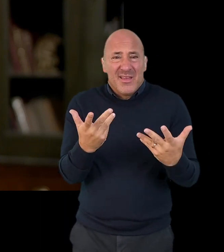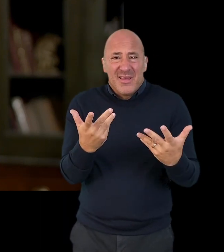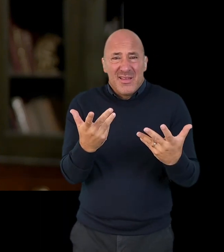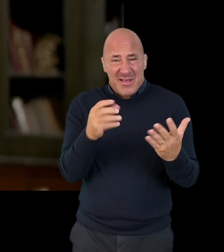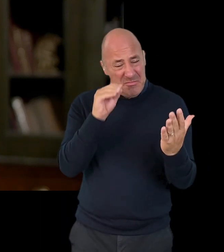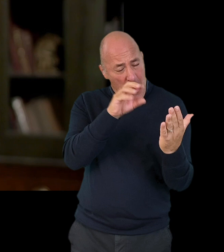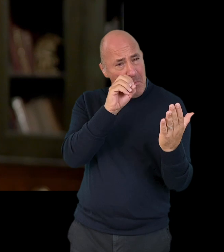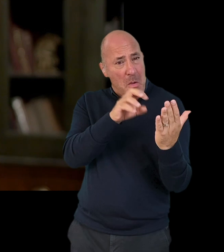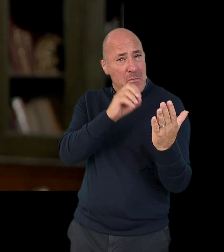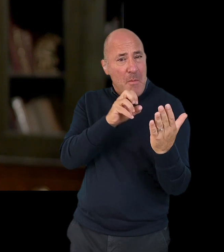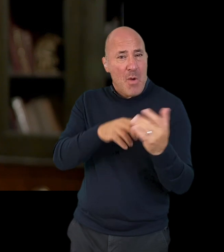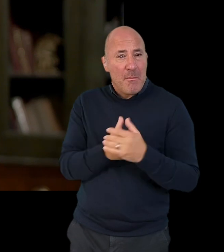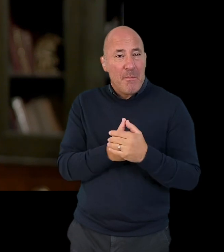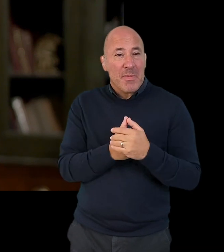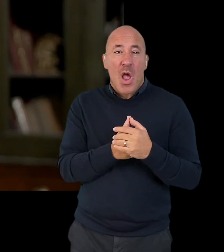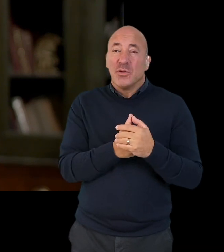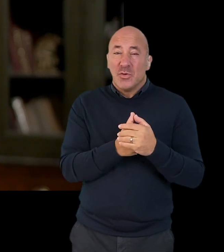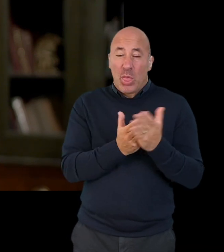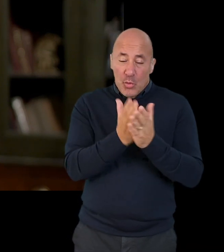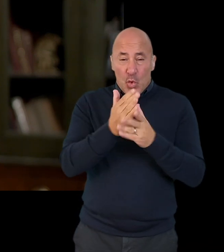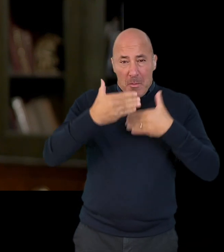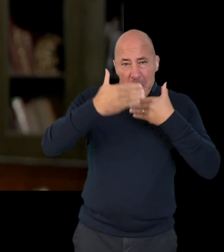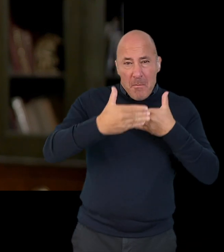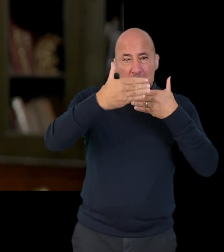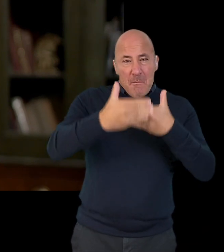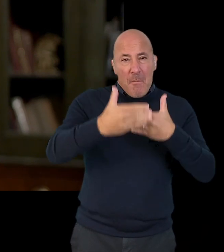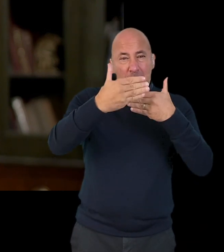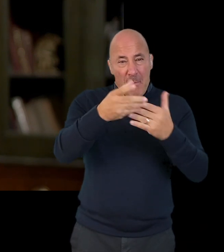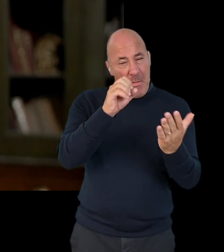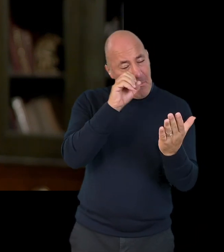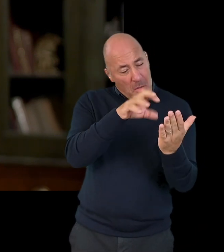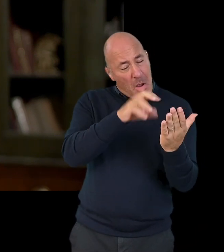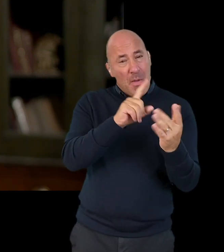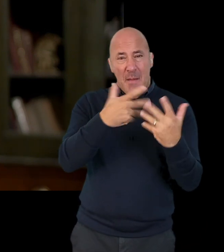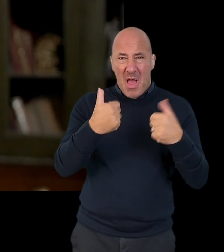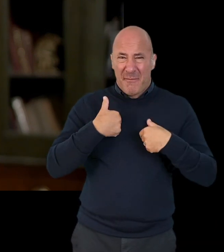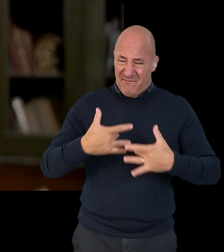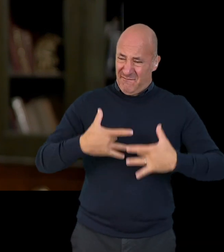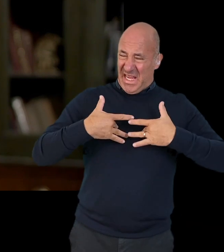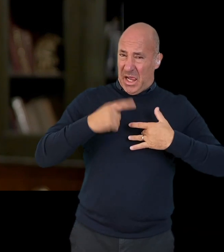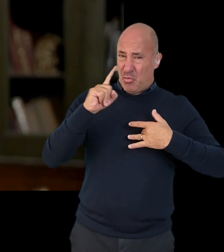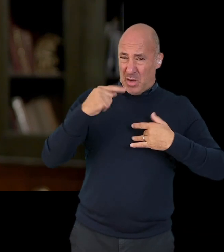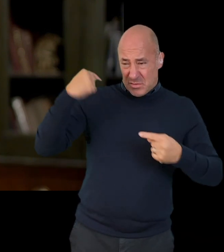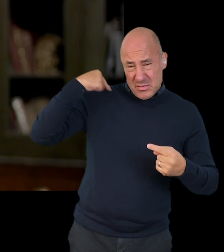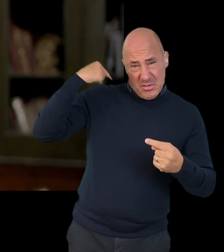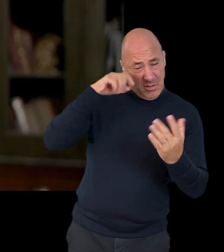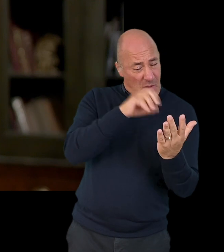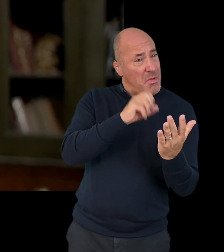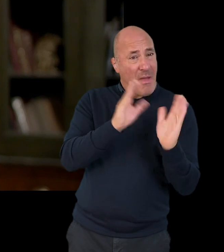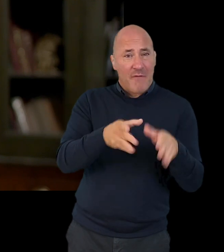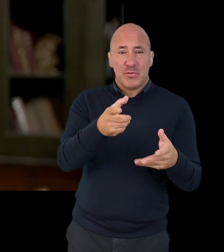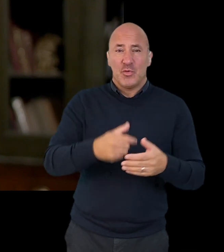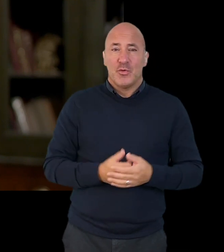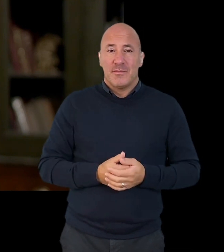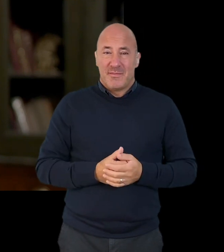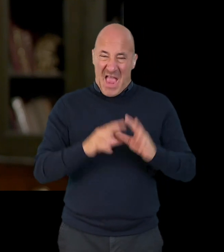how it happened, why it happened, and you need to be explaining at every stage how you felt about things.